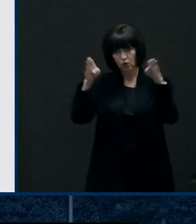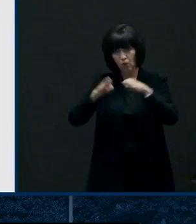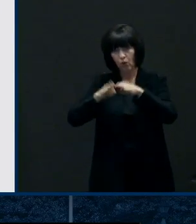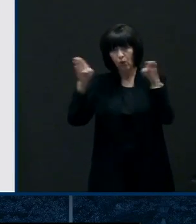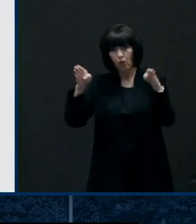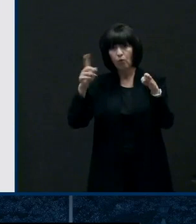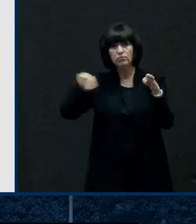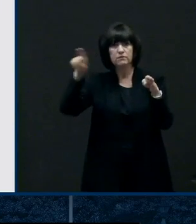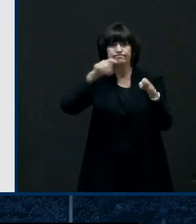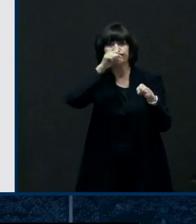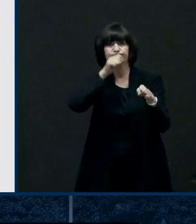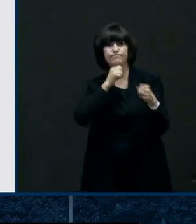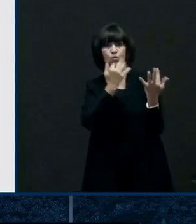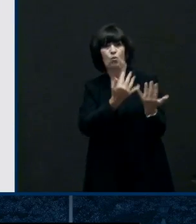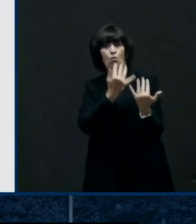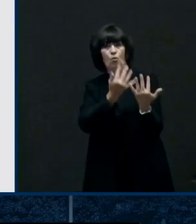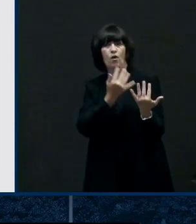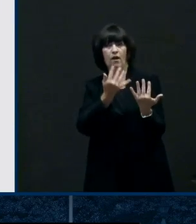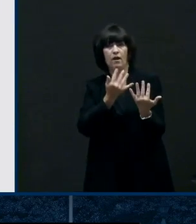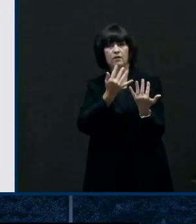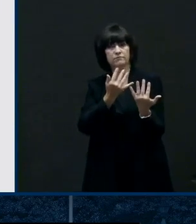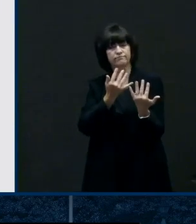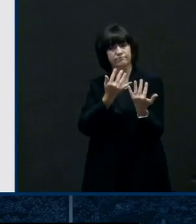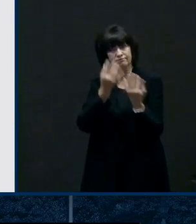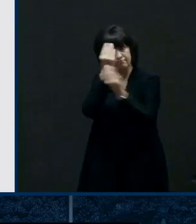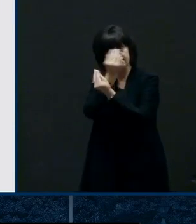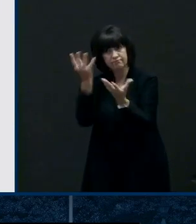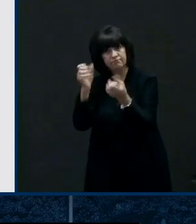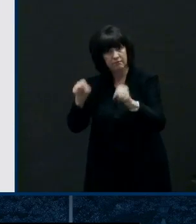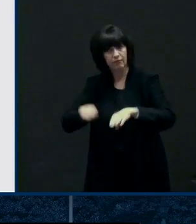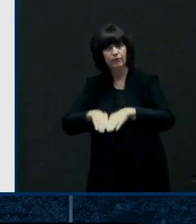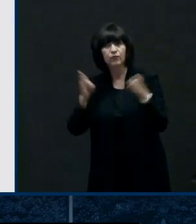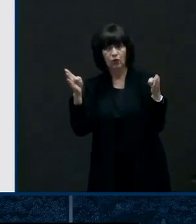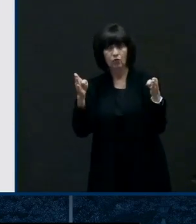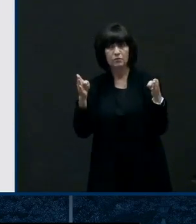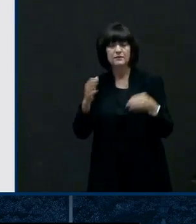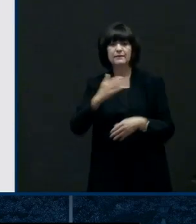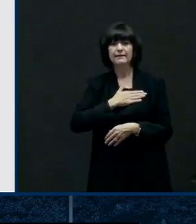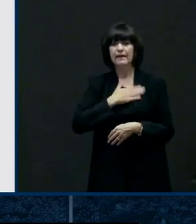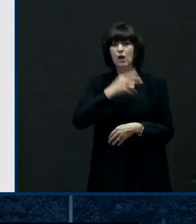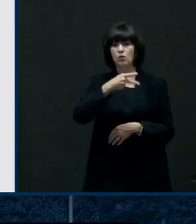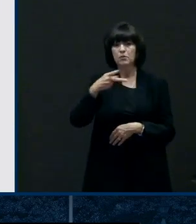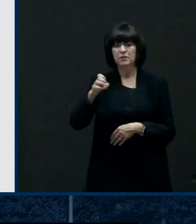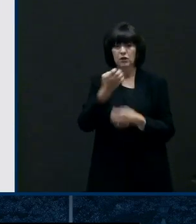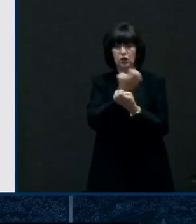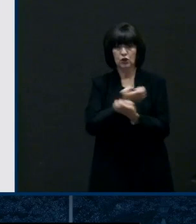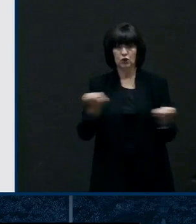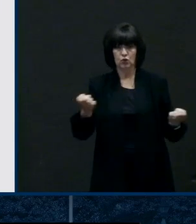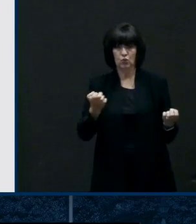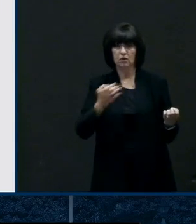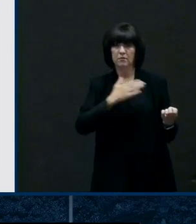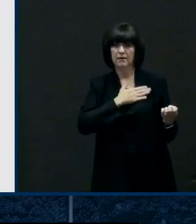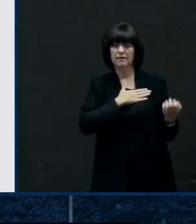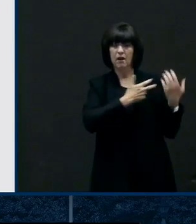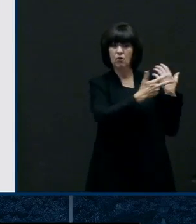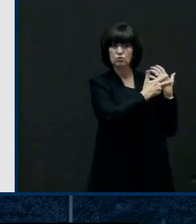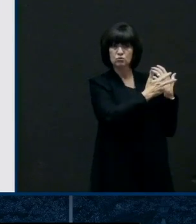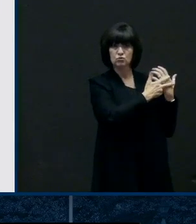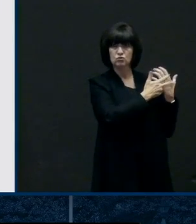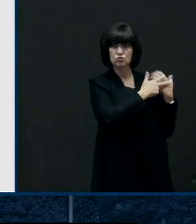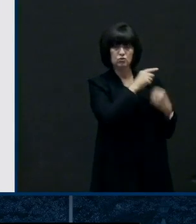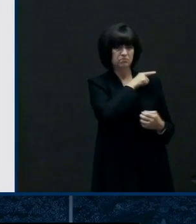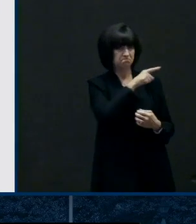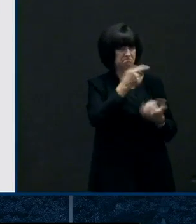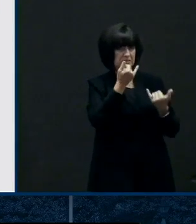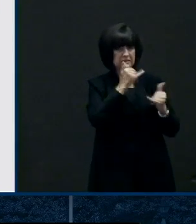protective equipment the glasses uh are all full and aj i think we're doing pretty well there we've already